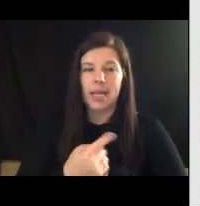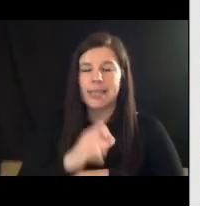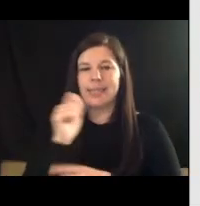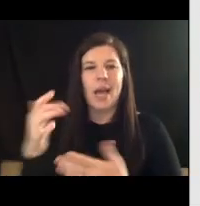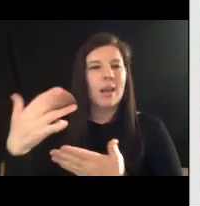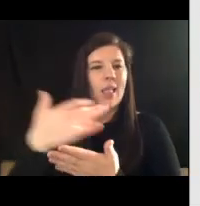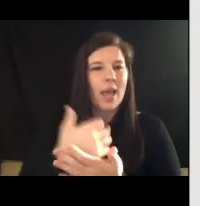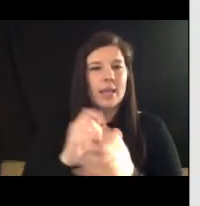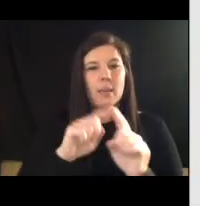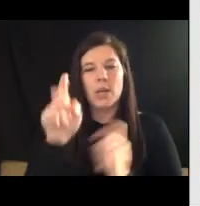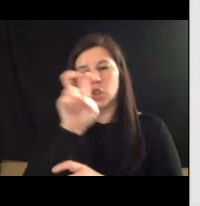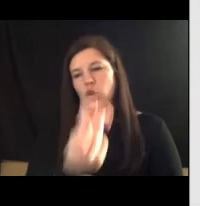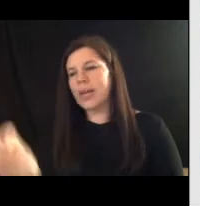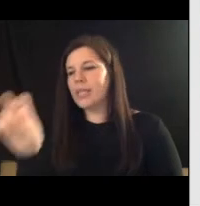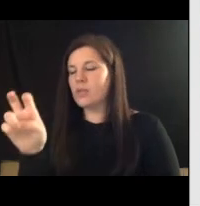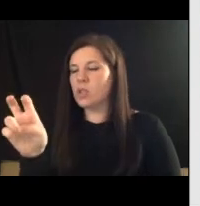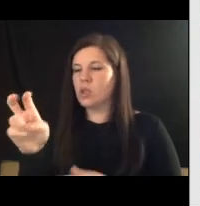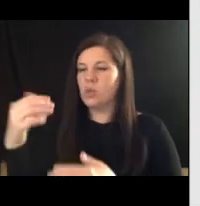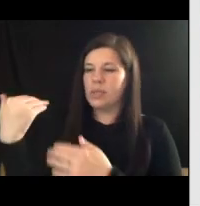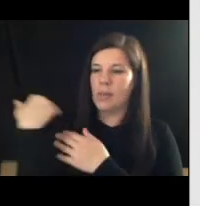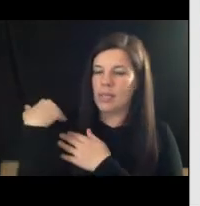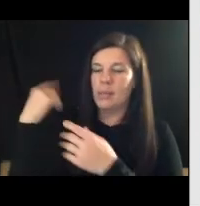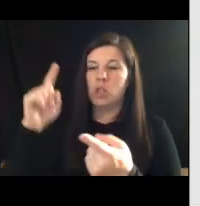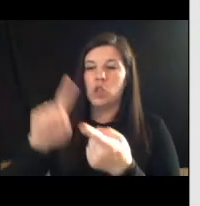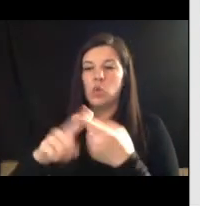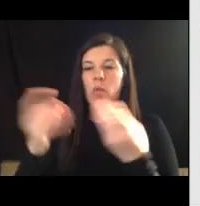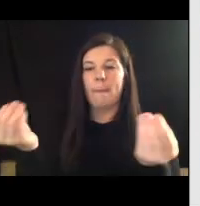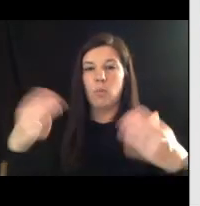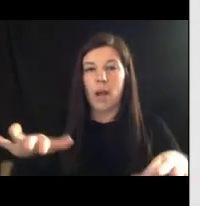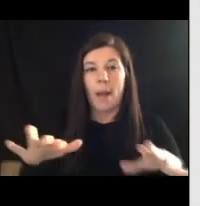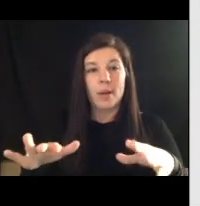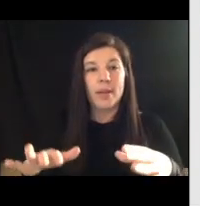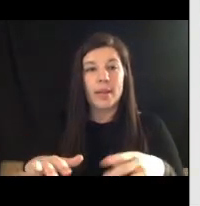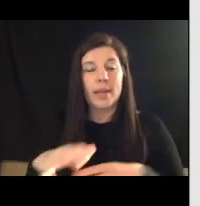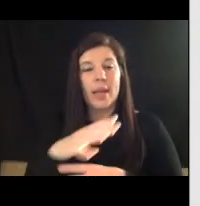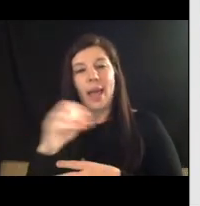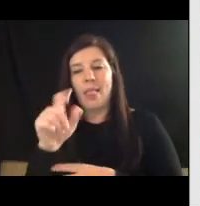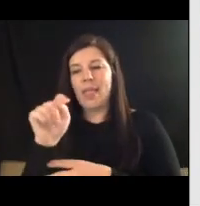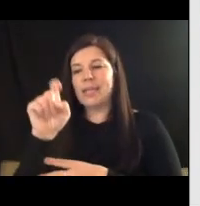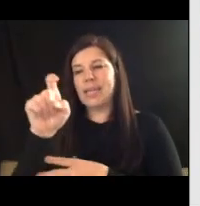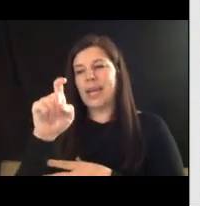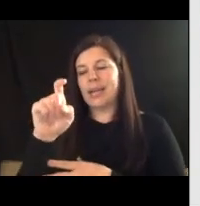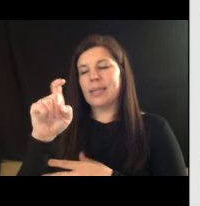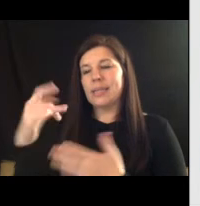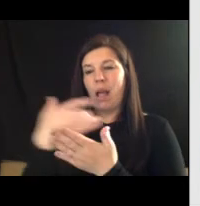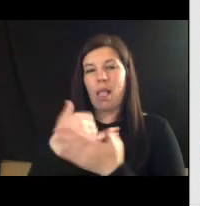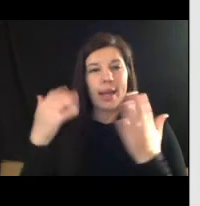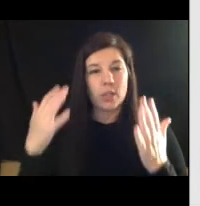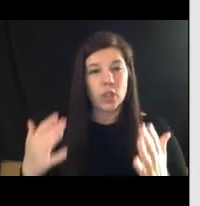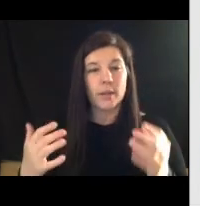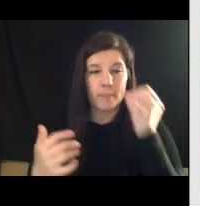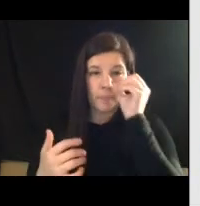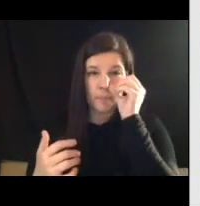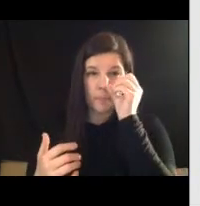transfer that responsibility to the property appraiser and the tax collector correct all right so you know